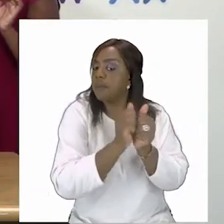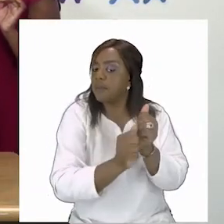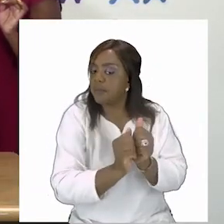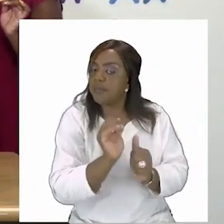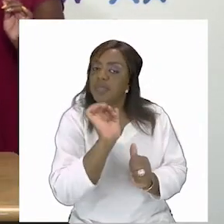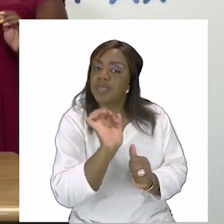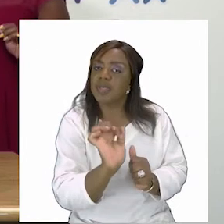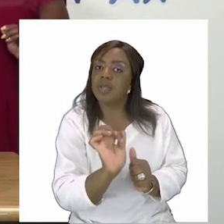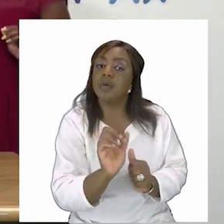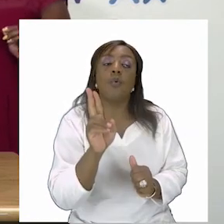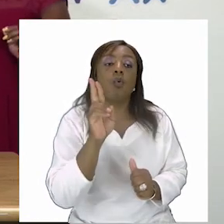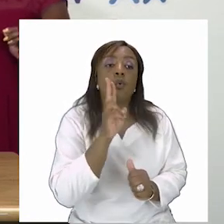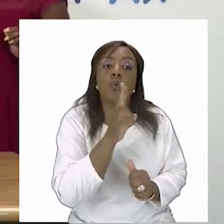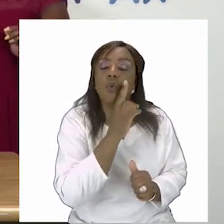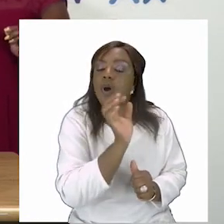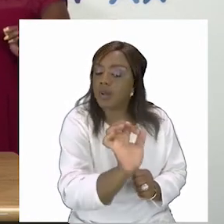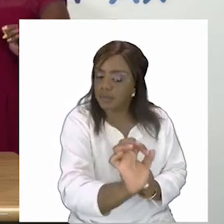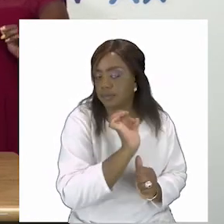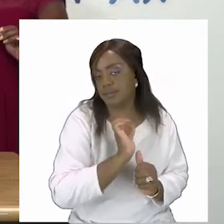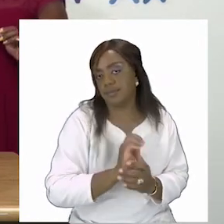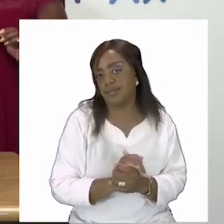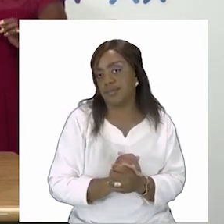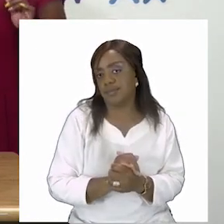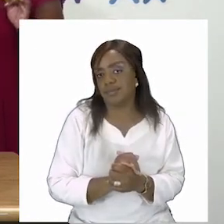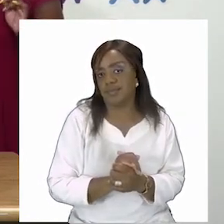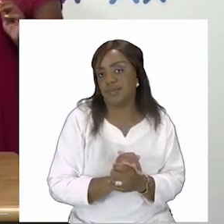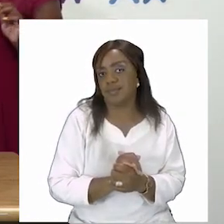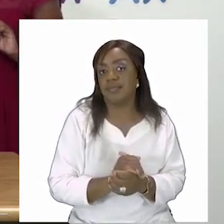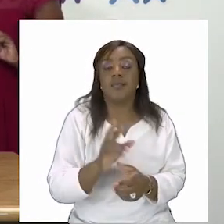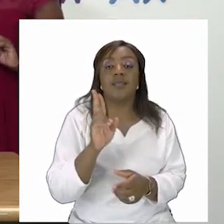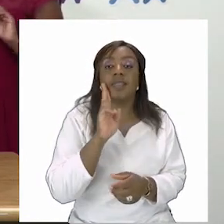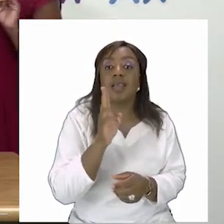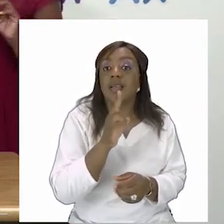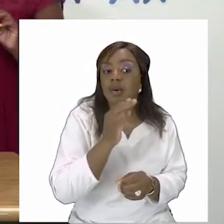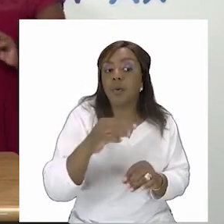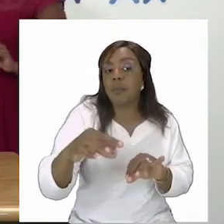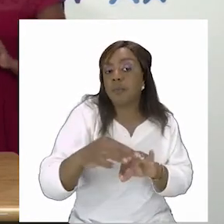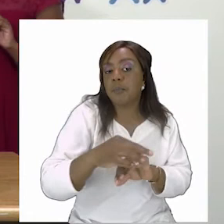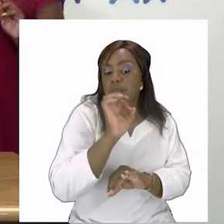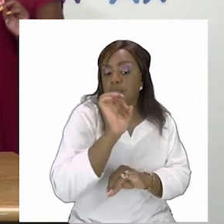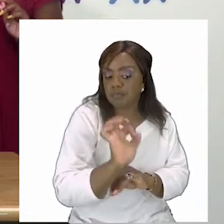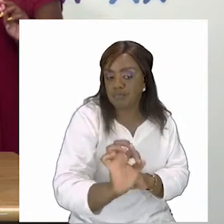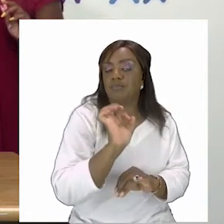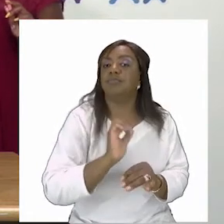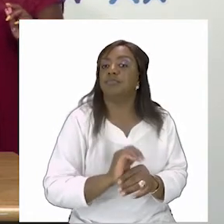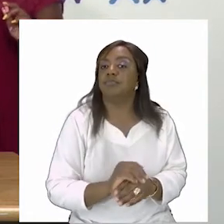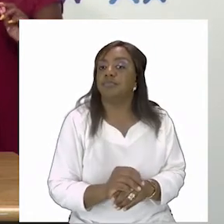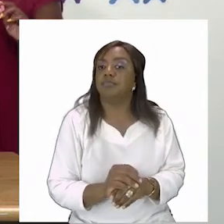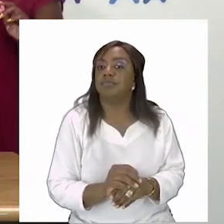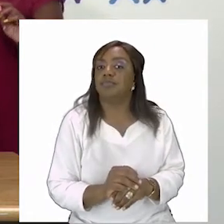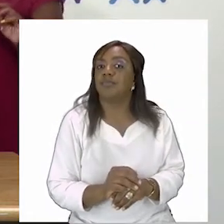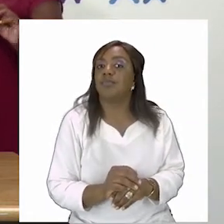call your uncle uncle met a woman and married her and she